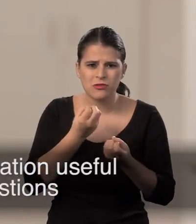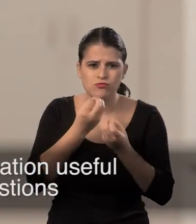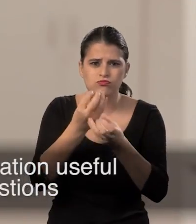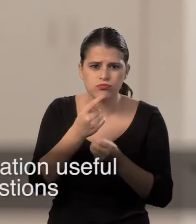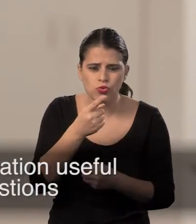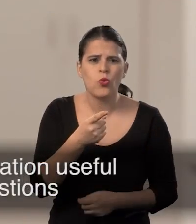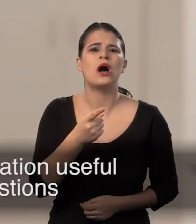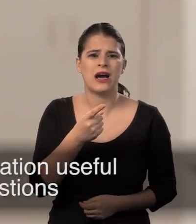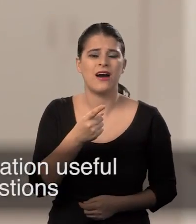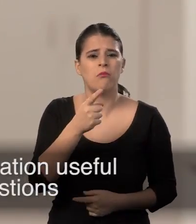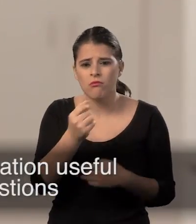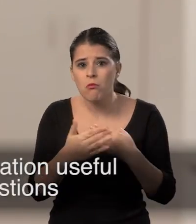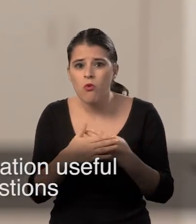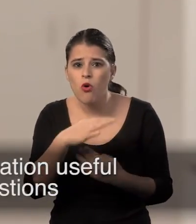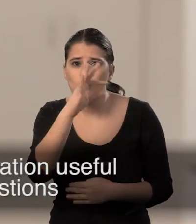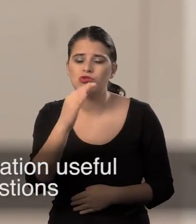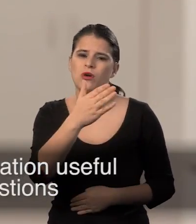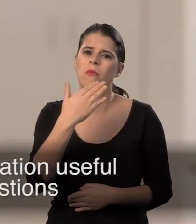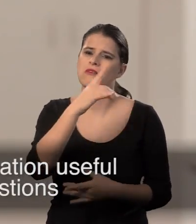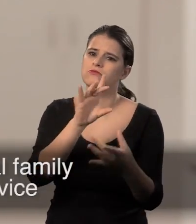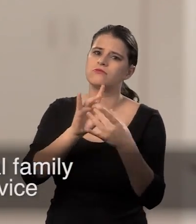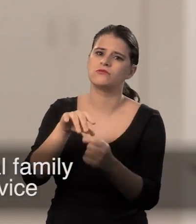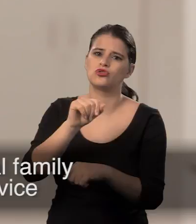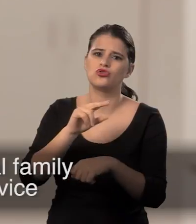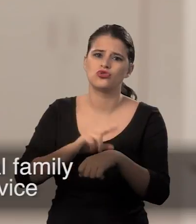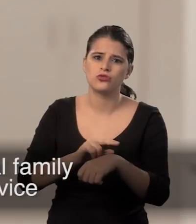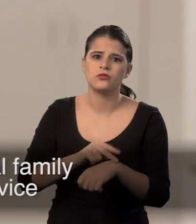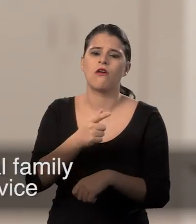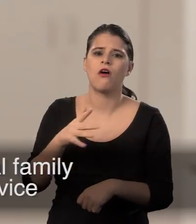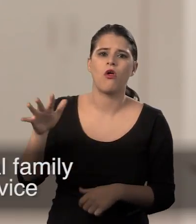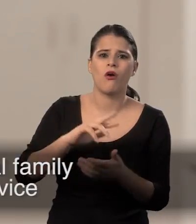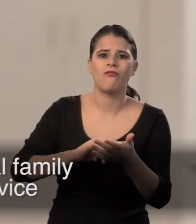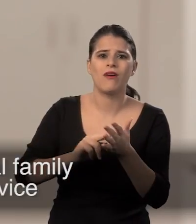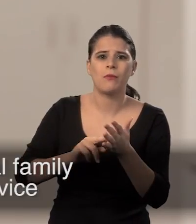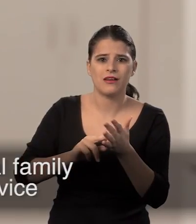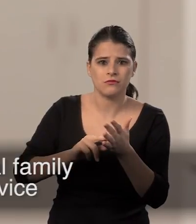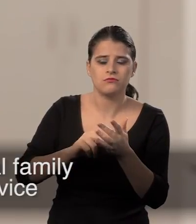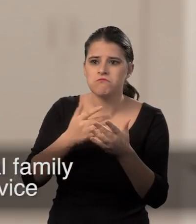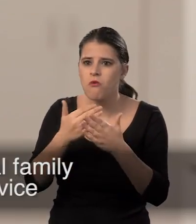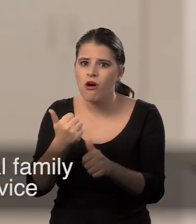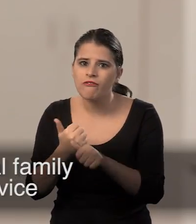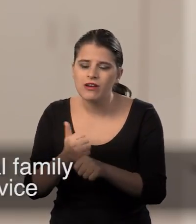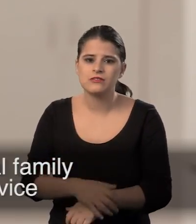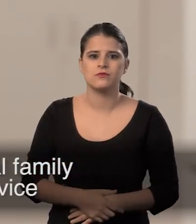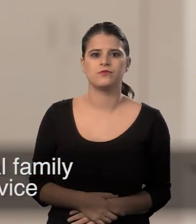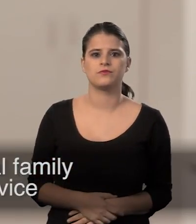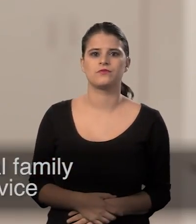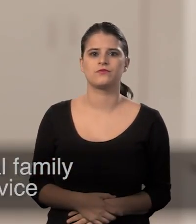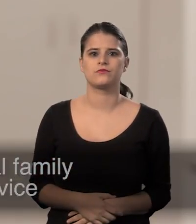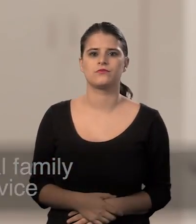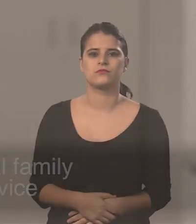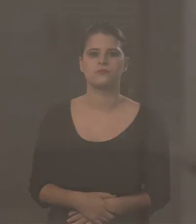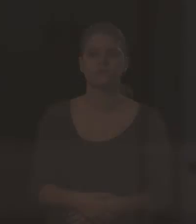you found this information useful, but if you have any more questions, please contact your GP or local family planning clinic for more advice. us. you.